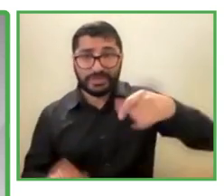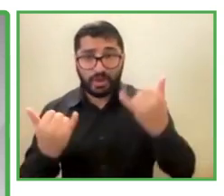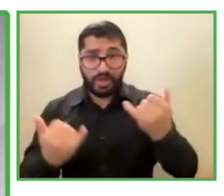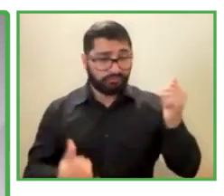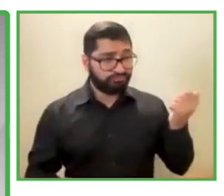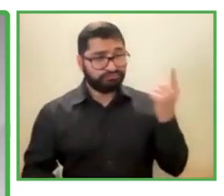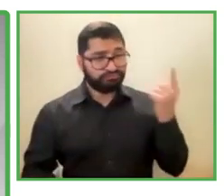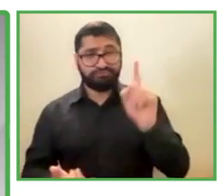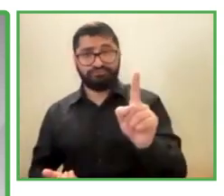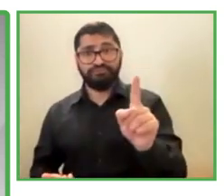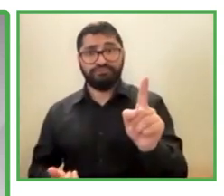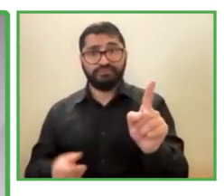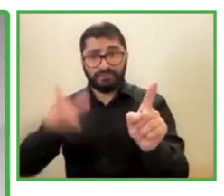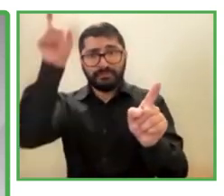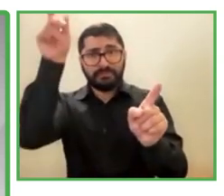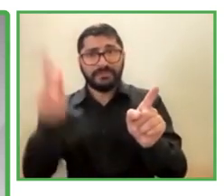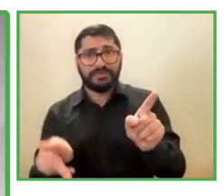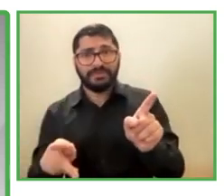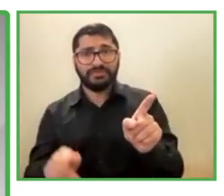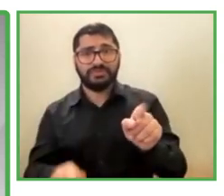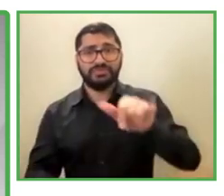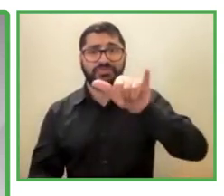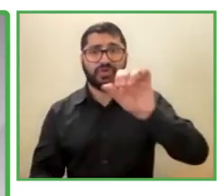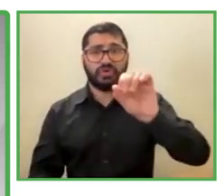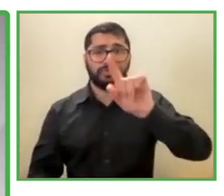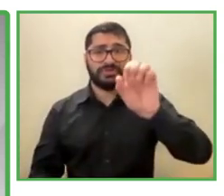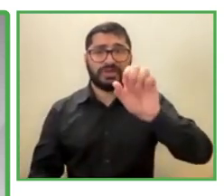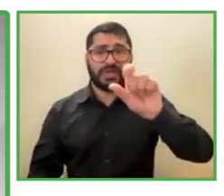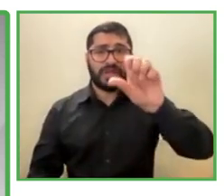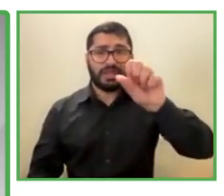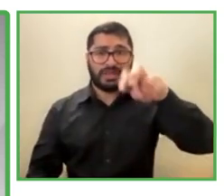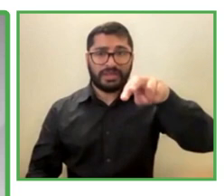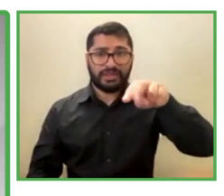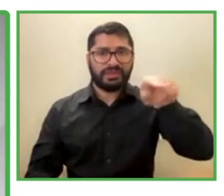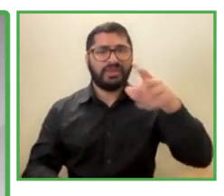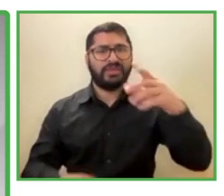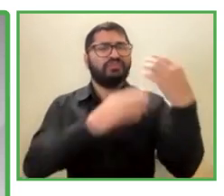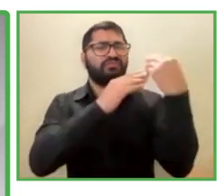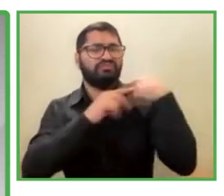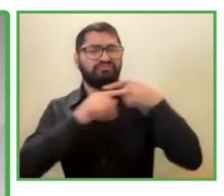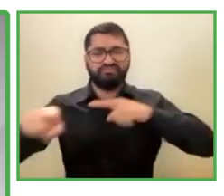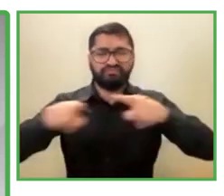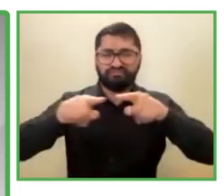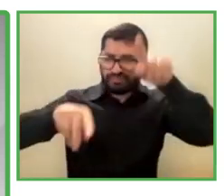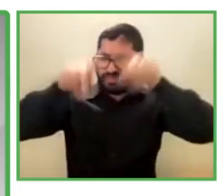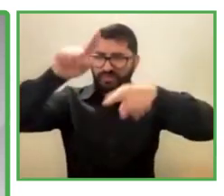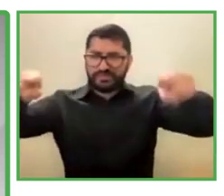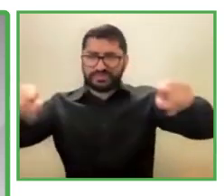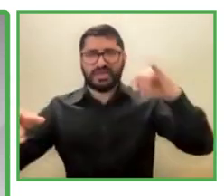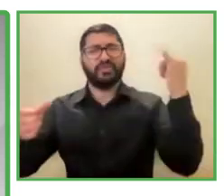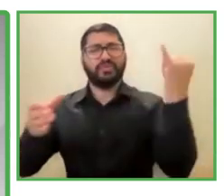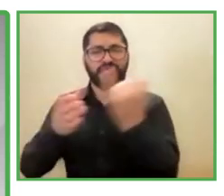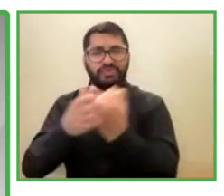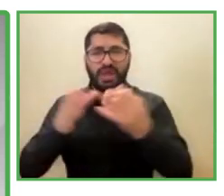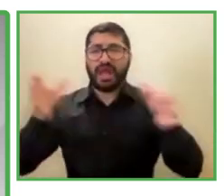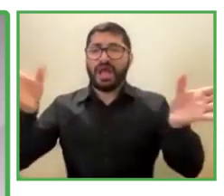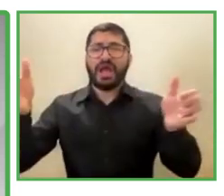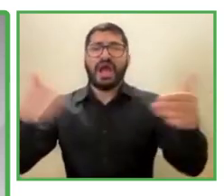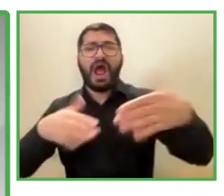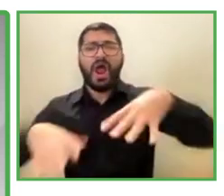Jocelyn Pimentel. She's in Management of Diversity and Inclusion of Caja Los Andes,